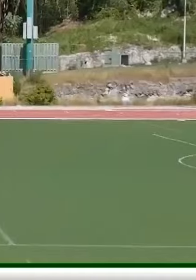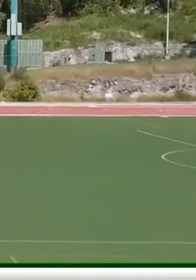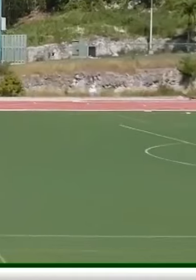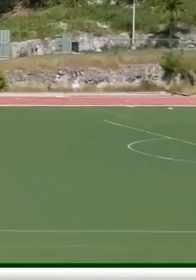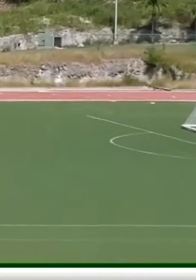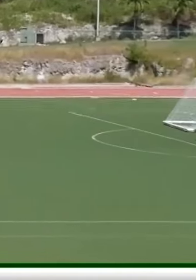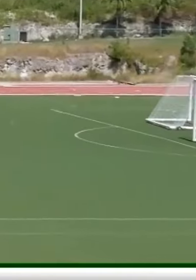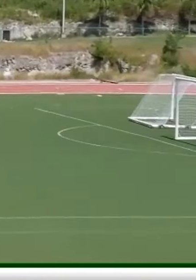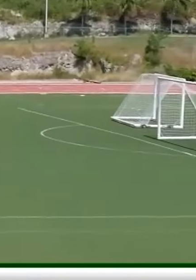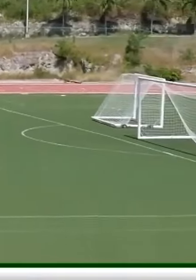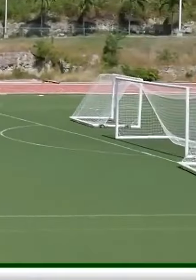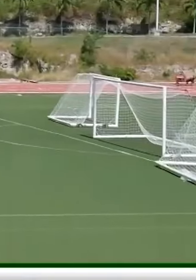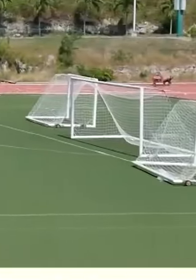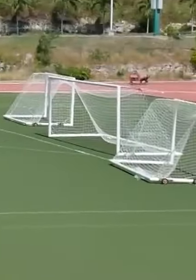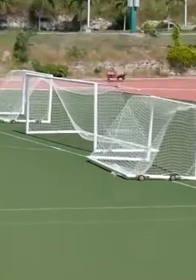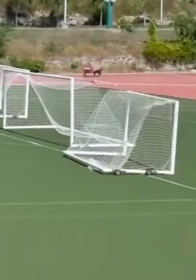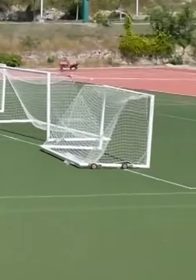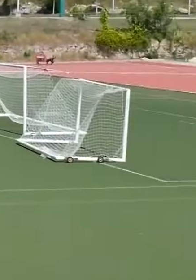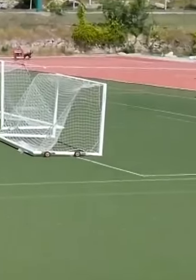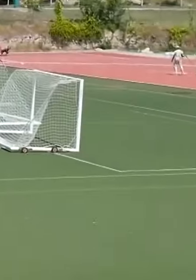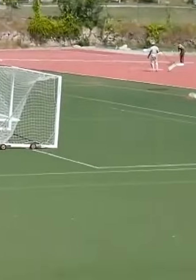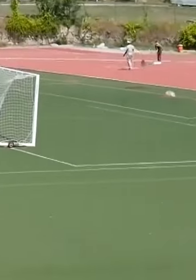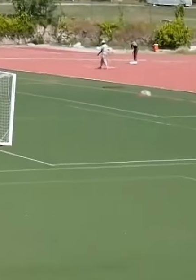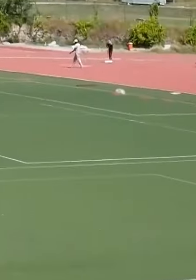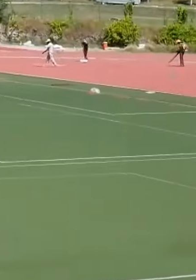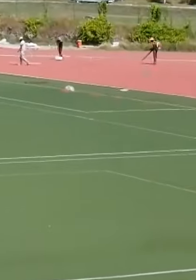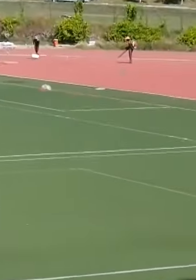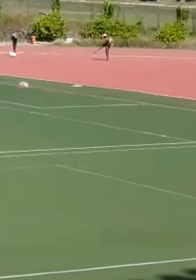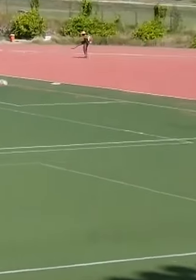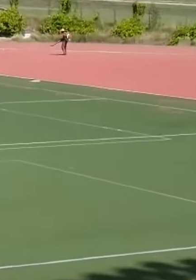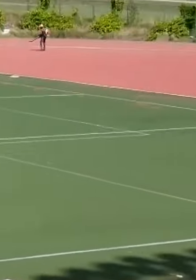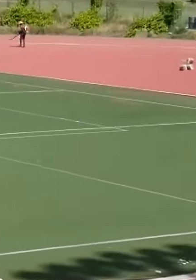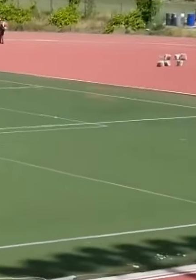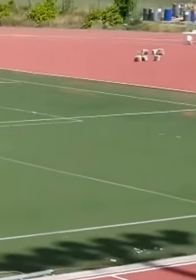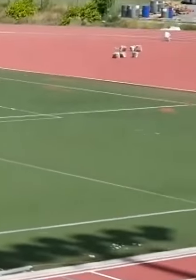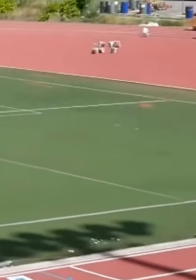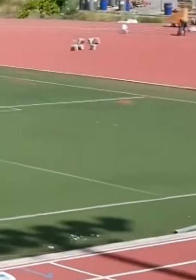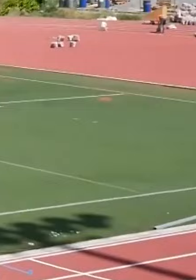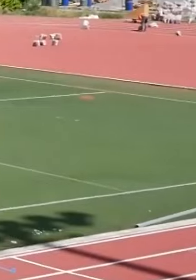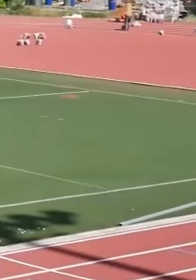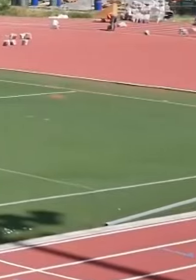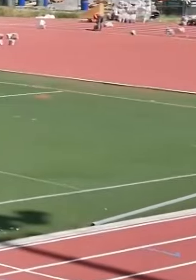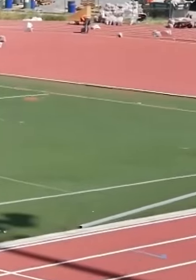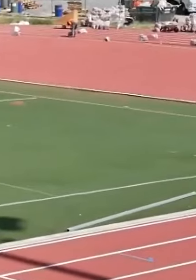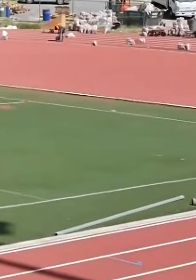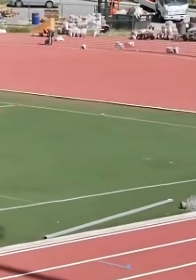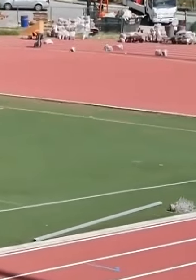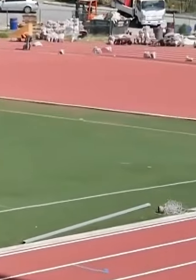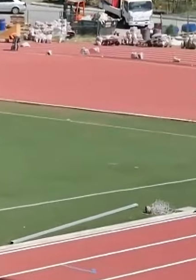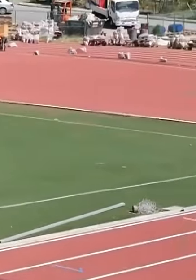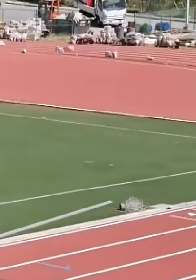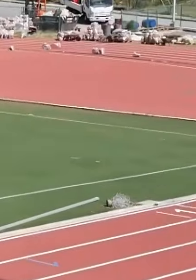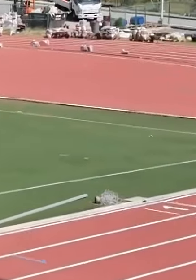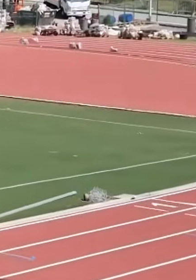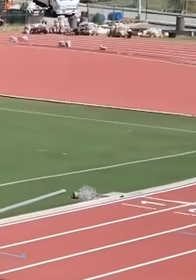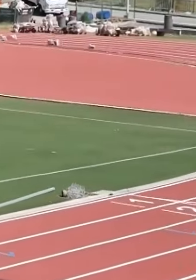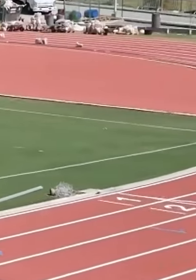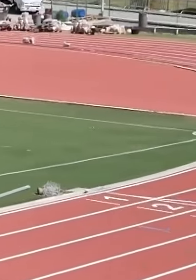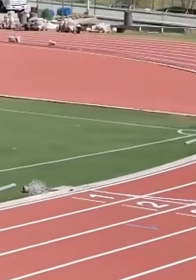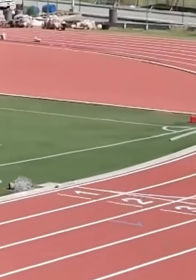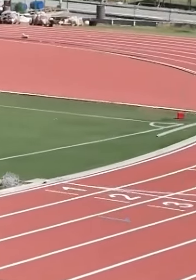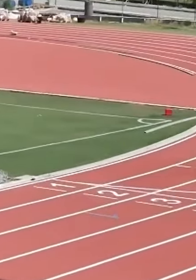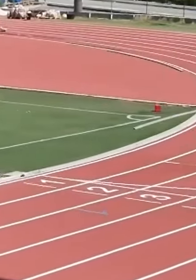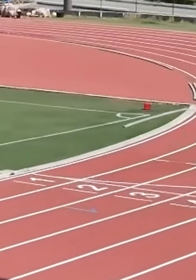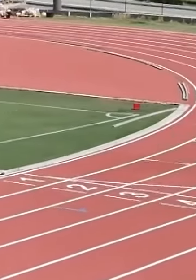Complex is complete and ready for track and field action. A site visits saw final cleanup work being done along with the